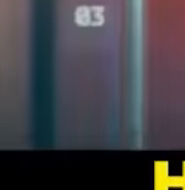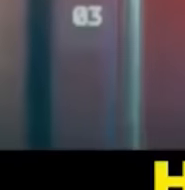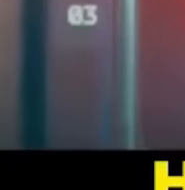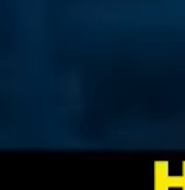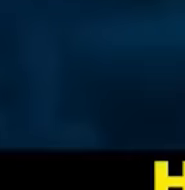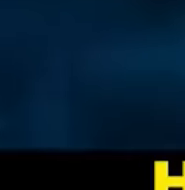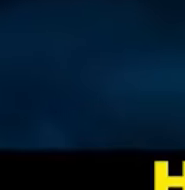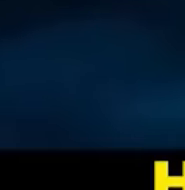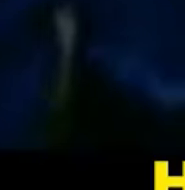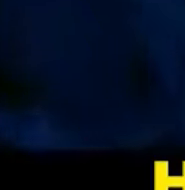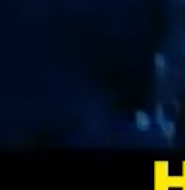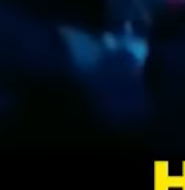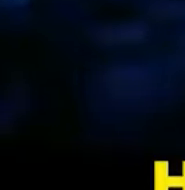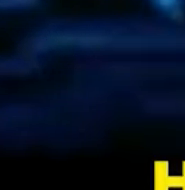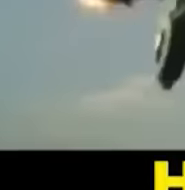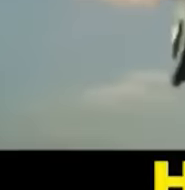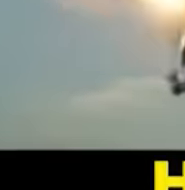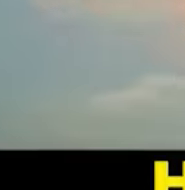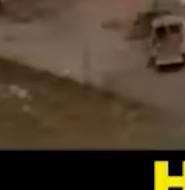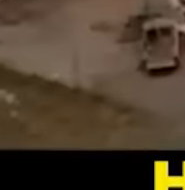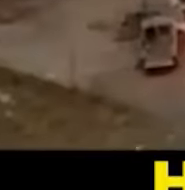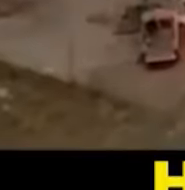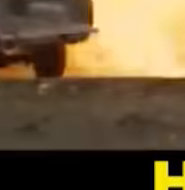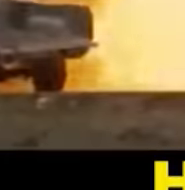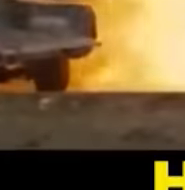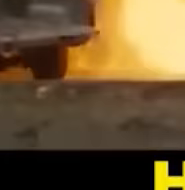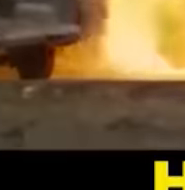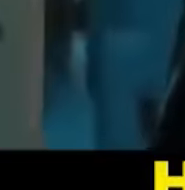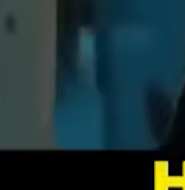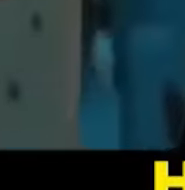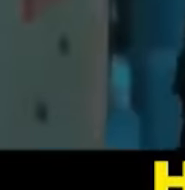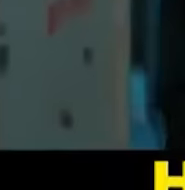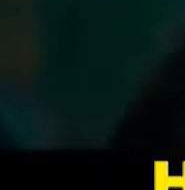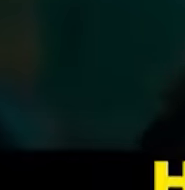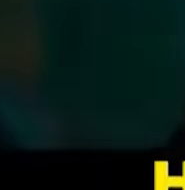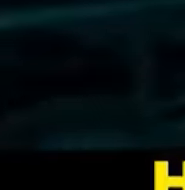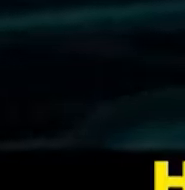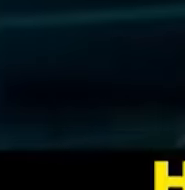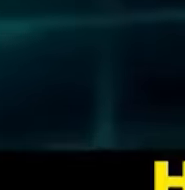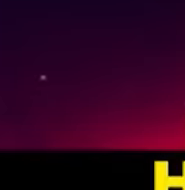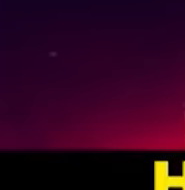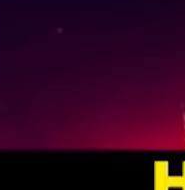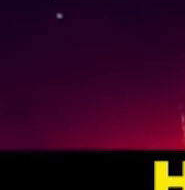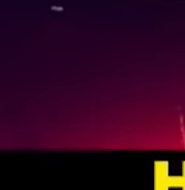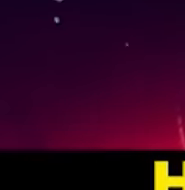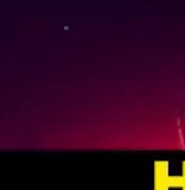these babies go off, it'll be World War III. Good to be back. Let's move.